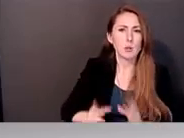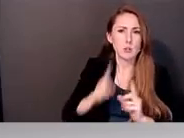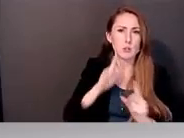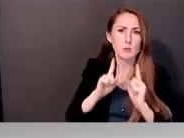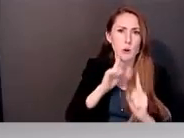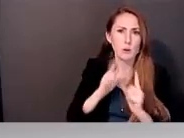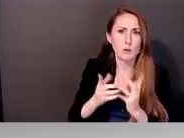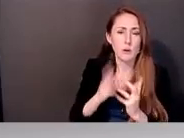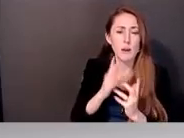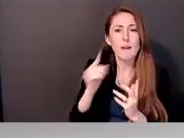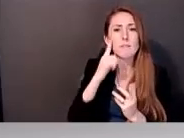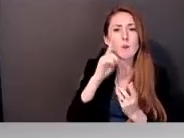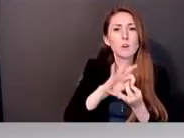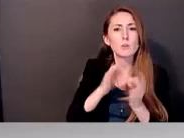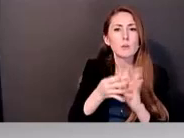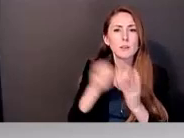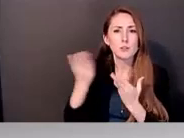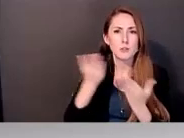for interpretation services.